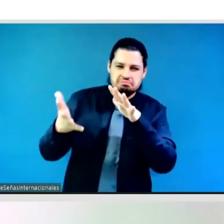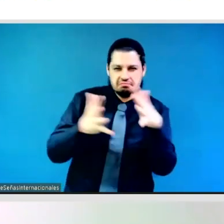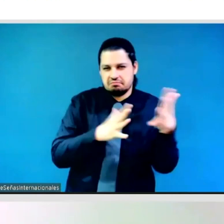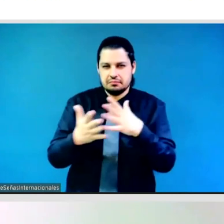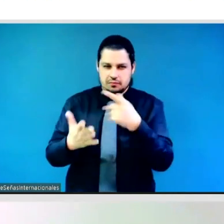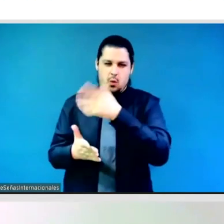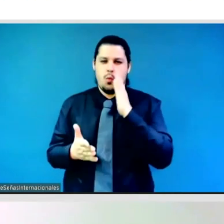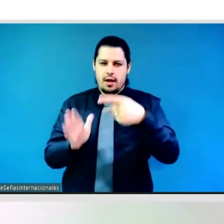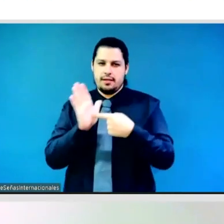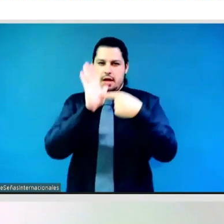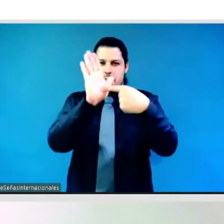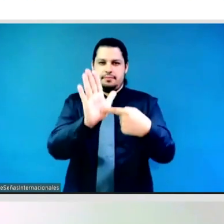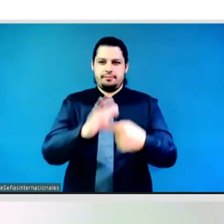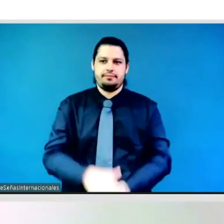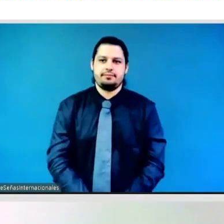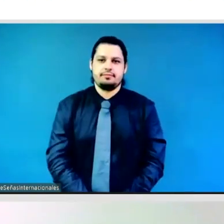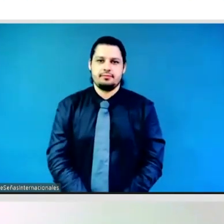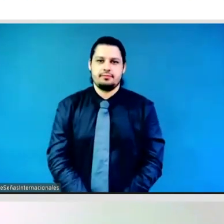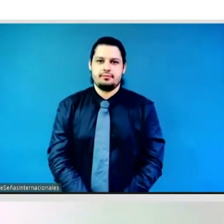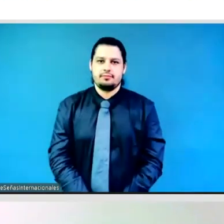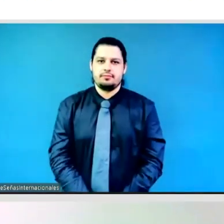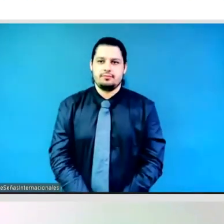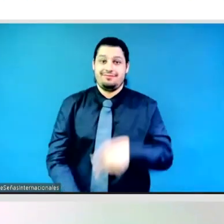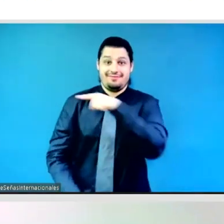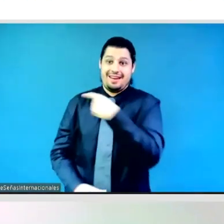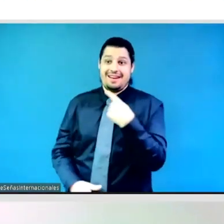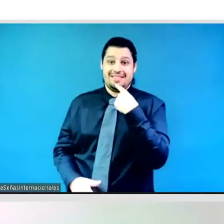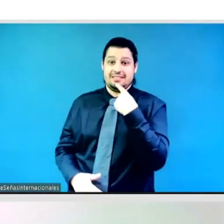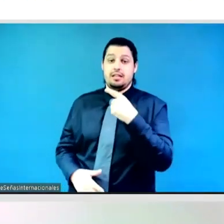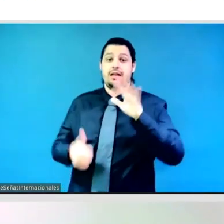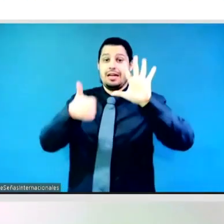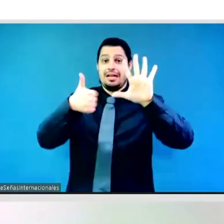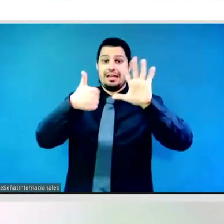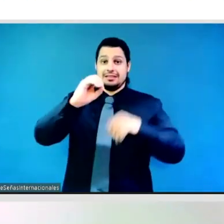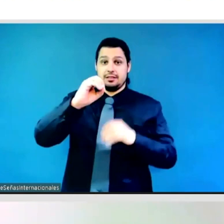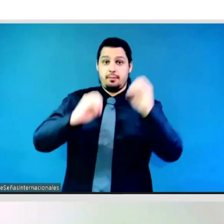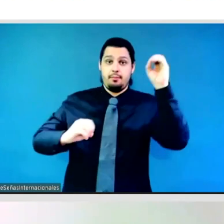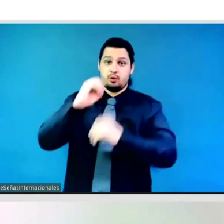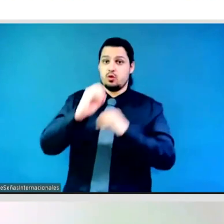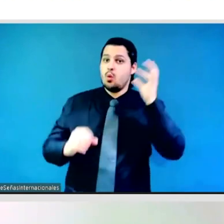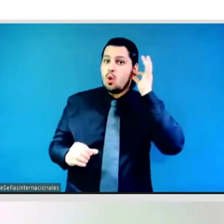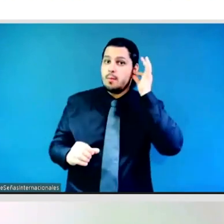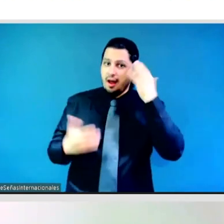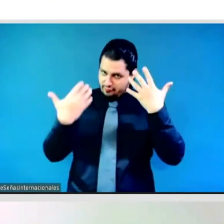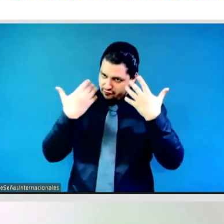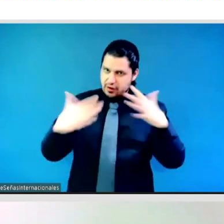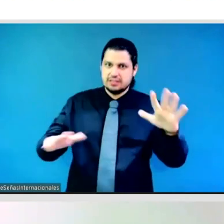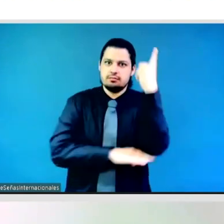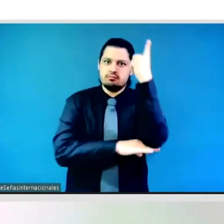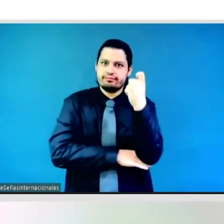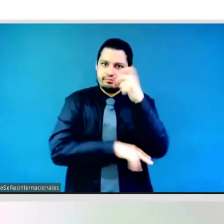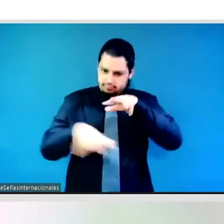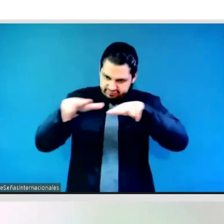2.2% are under 30. So, of course, you know, the youth involvement continues to be a big element and